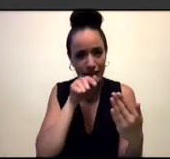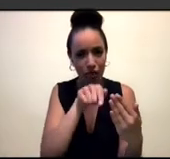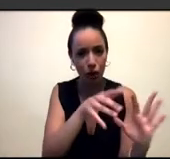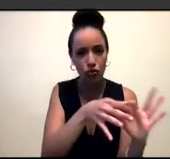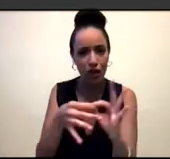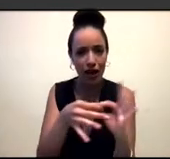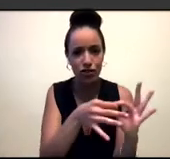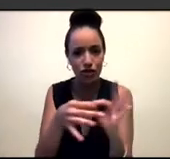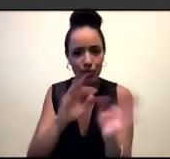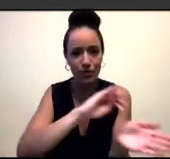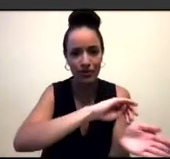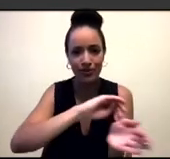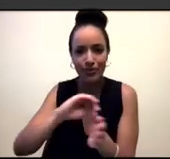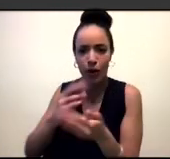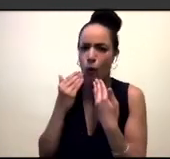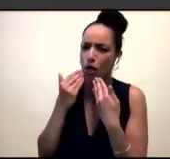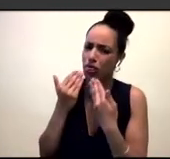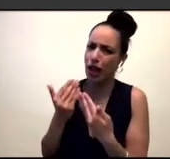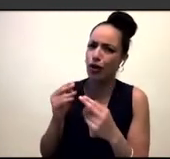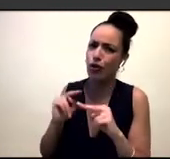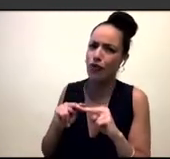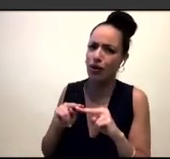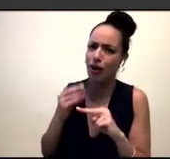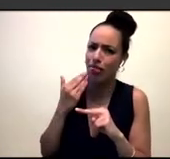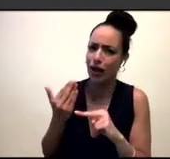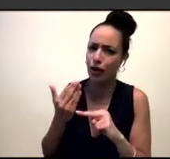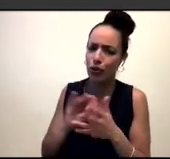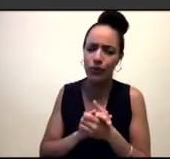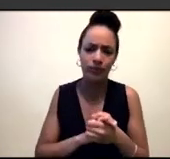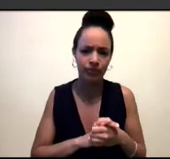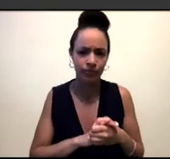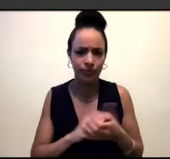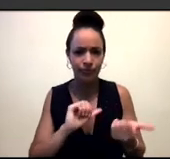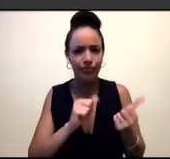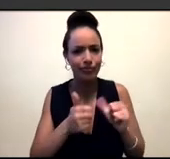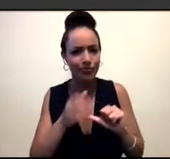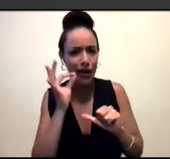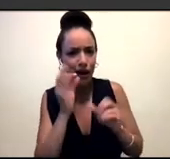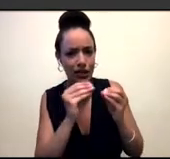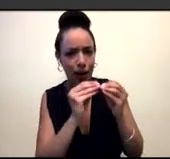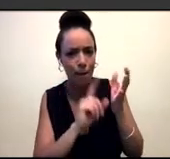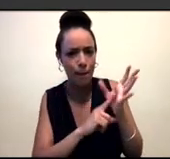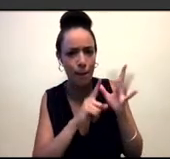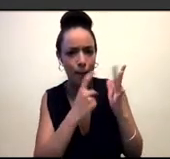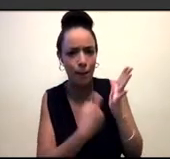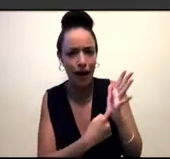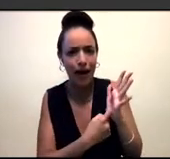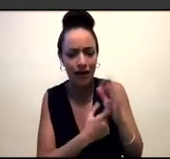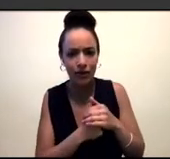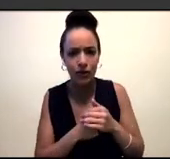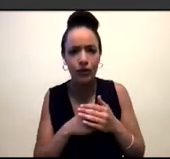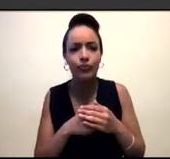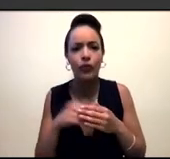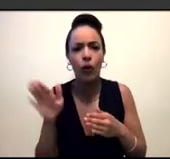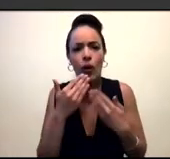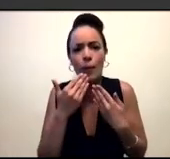Thank you so much for that, Fatma. And if I then move on to Blair and Blair, please feel free and all the speakers, please feel free